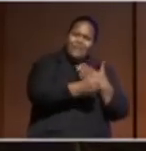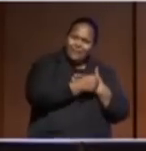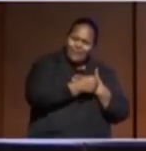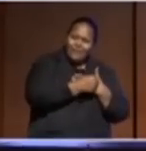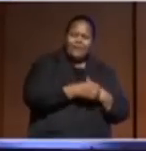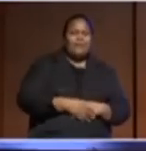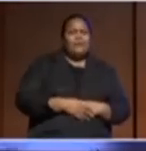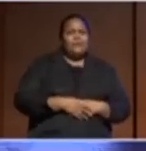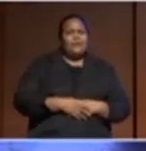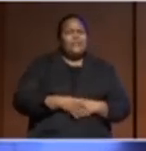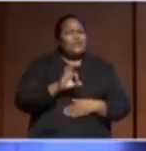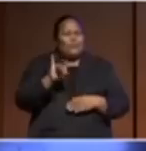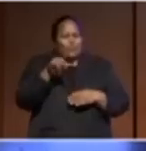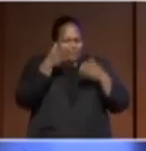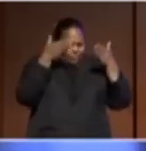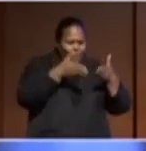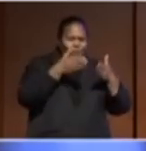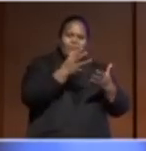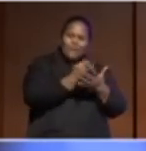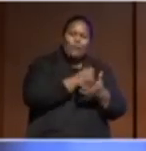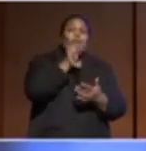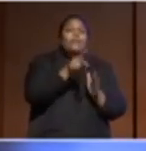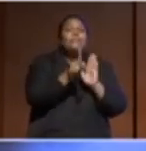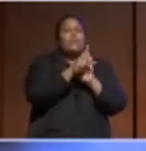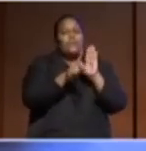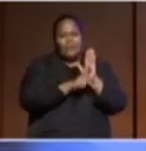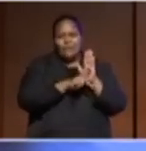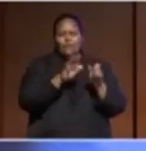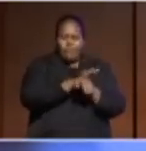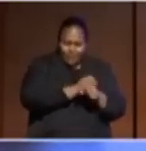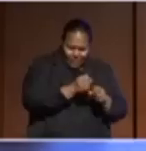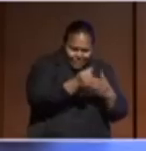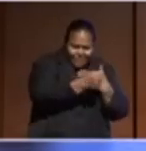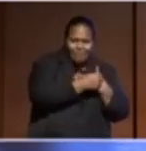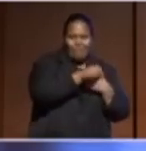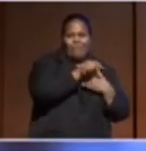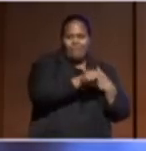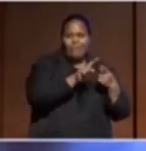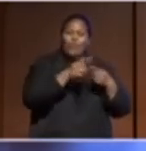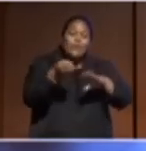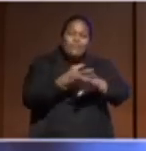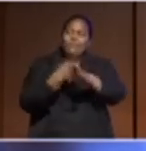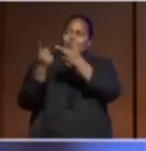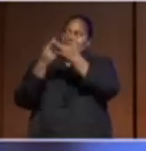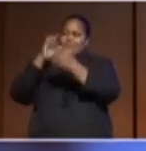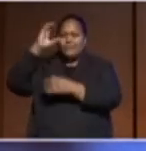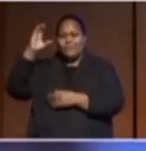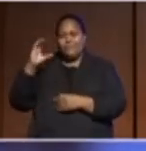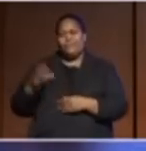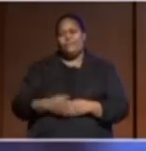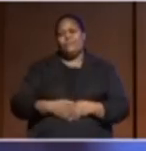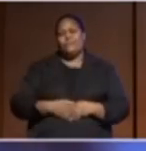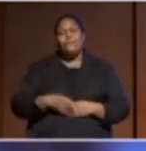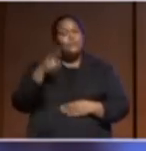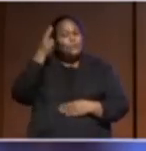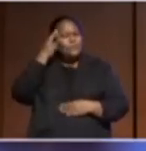and actually progressing it and putting that into policies and helping influence other countries. And one of the